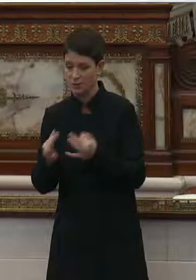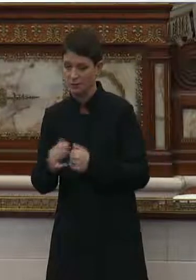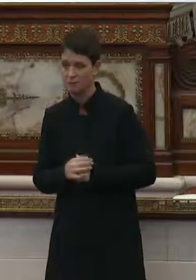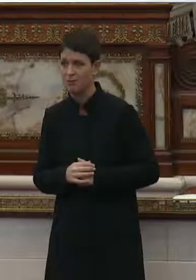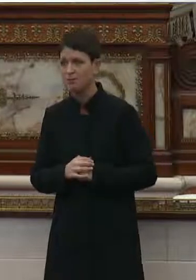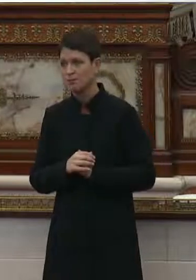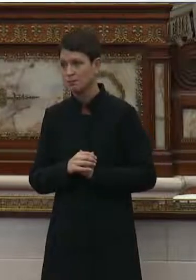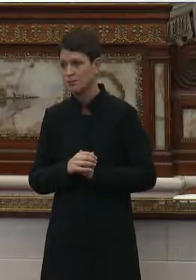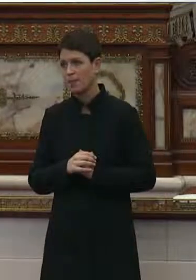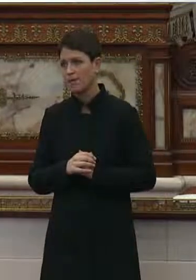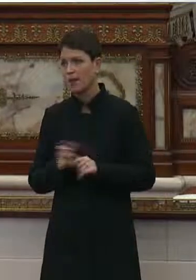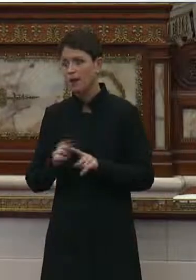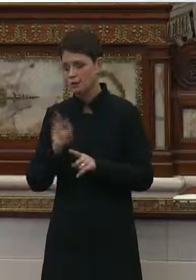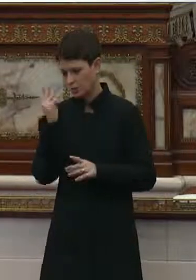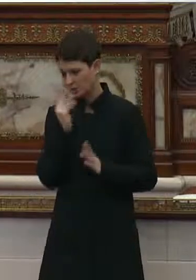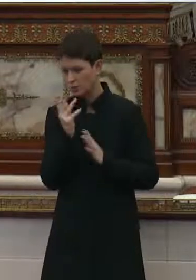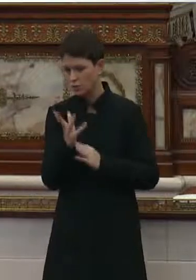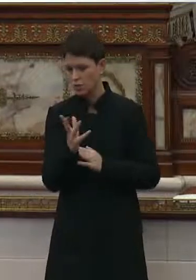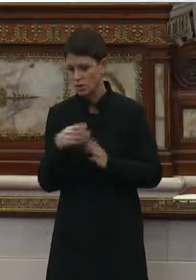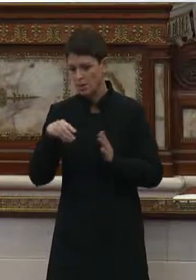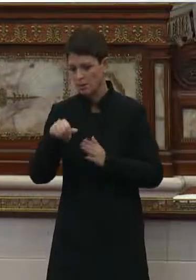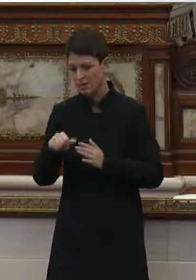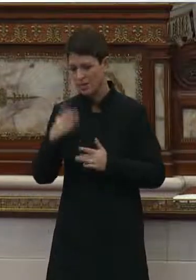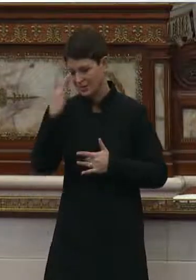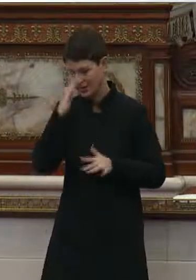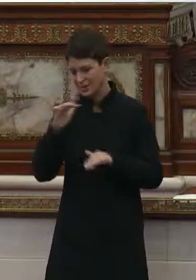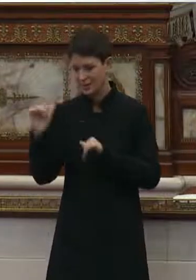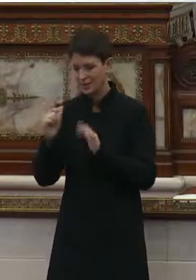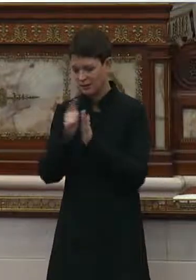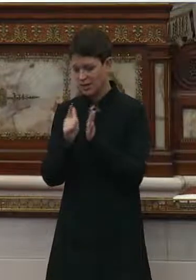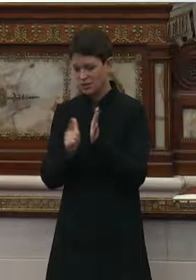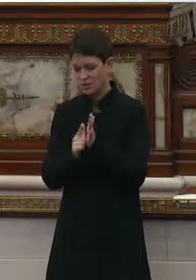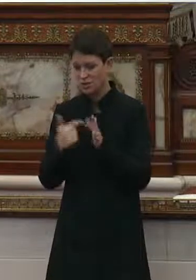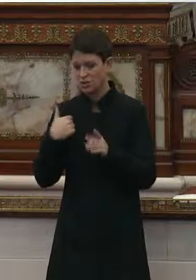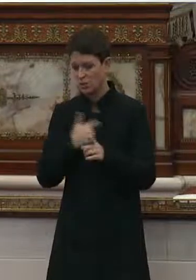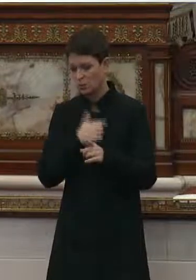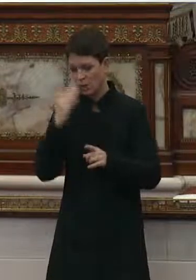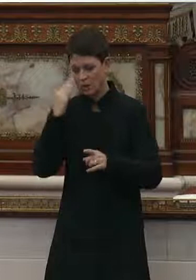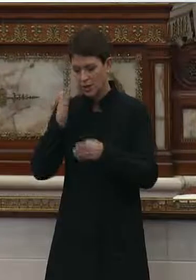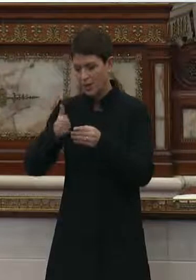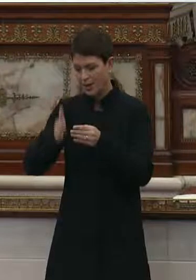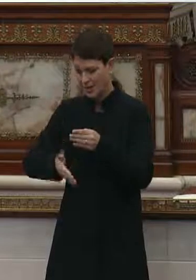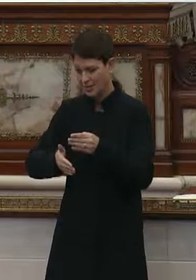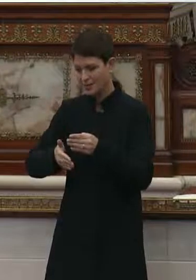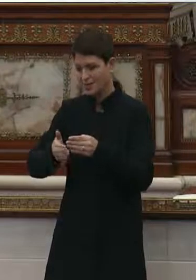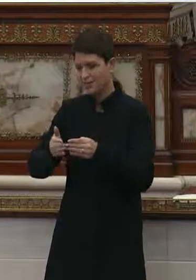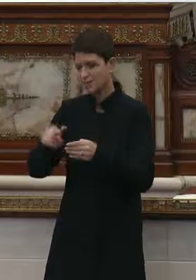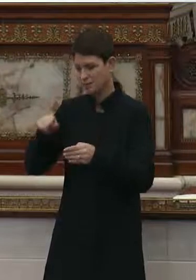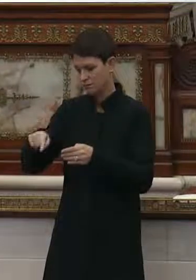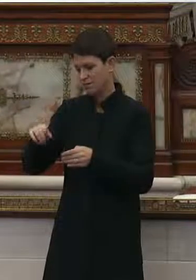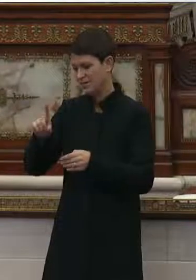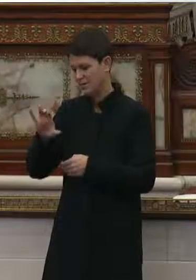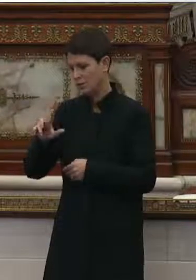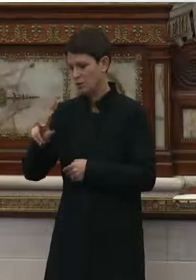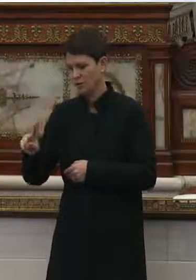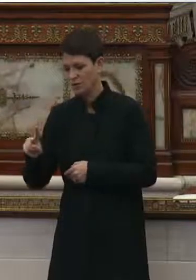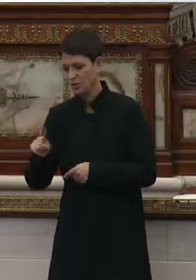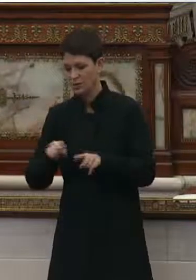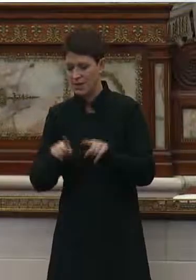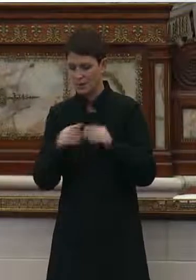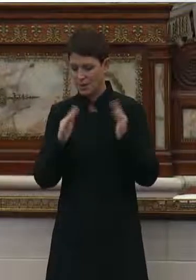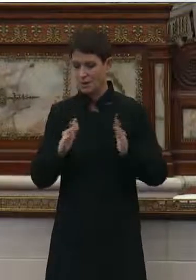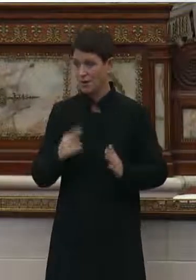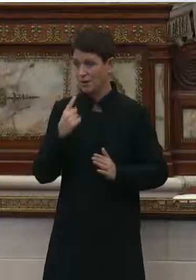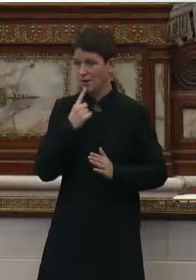And I also want to acknowledge the fact that the paid sick leave legislation we know is ending at the end of the year. And like my colleague